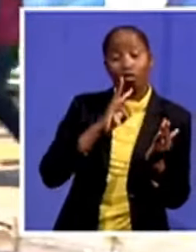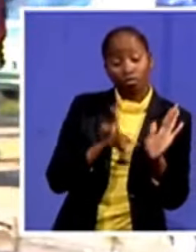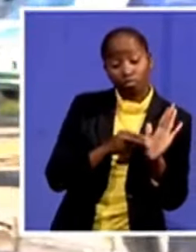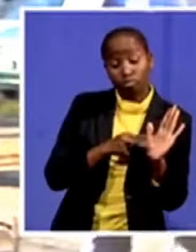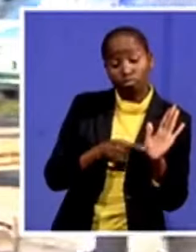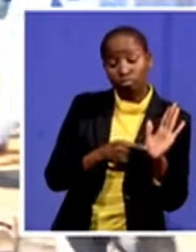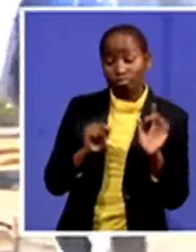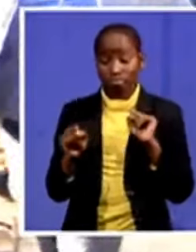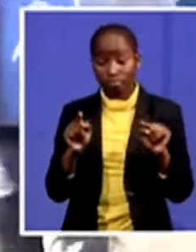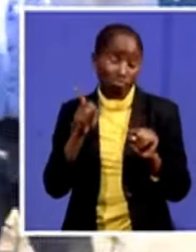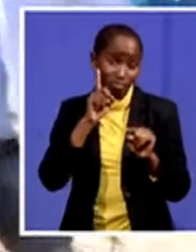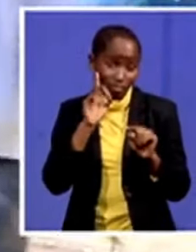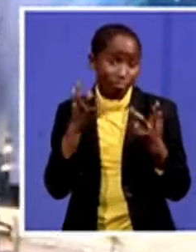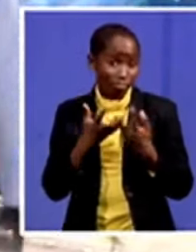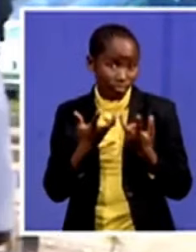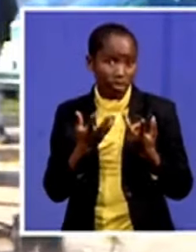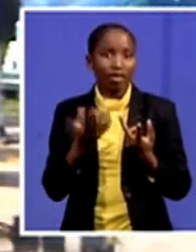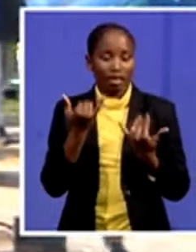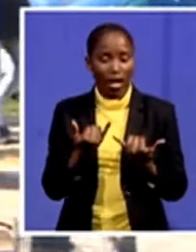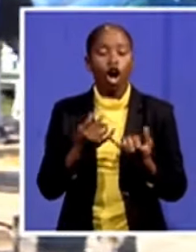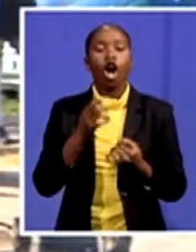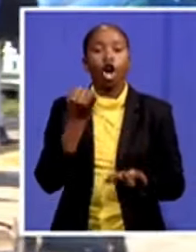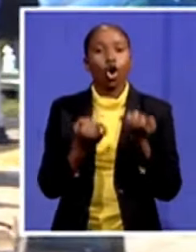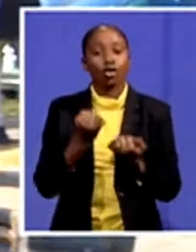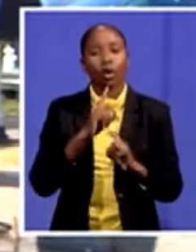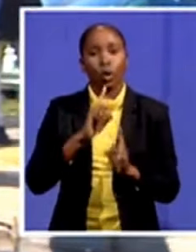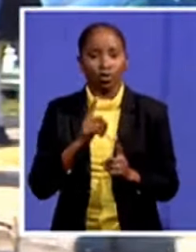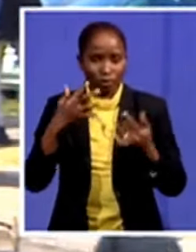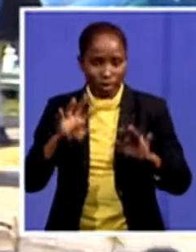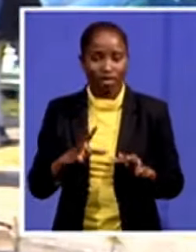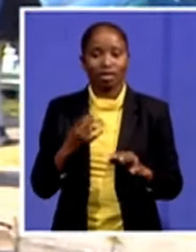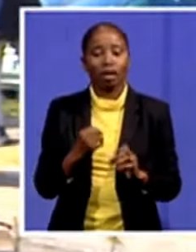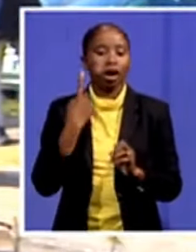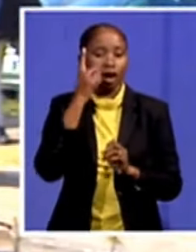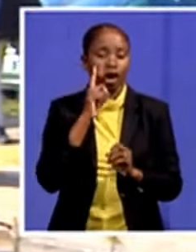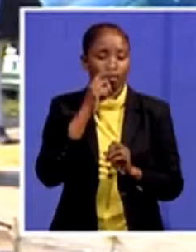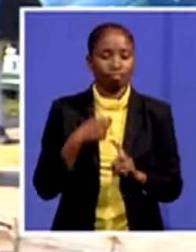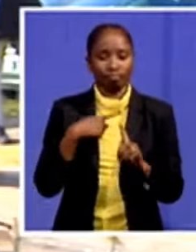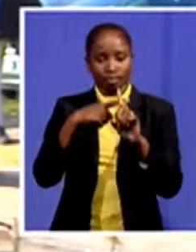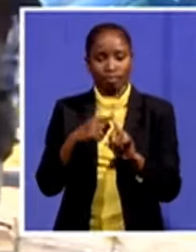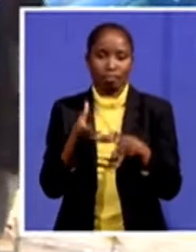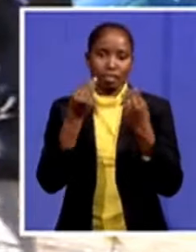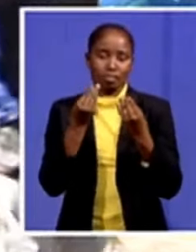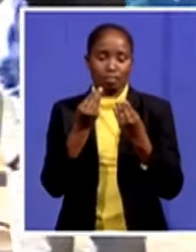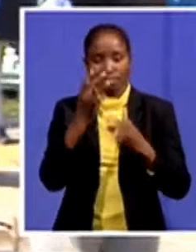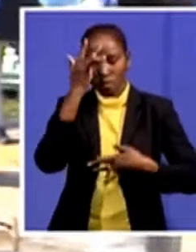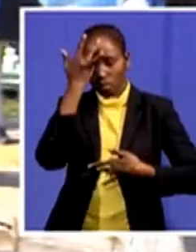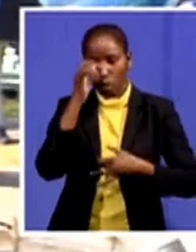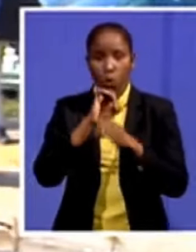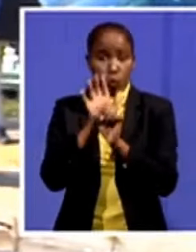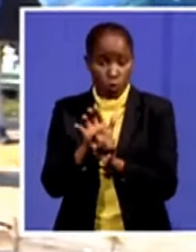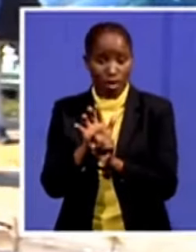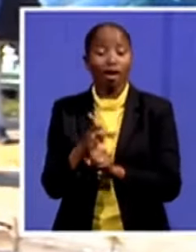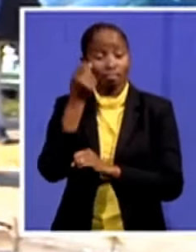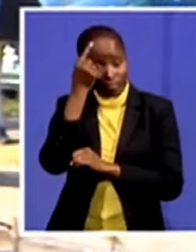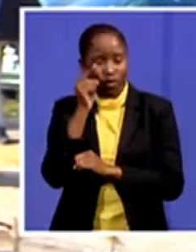of the court orderlies who has tested a positive for covert 19 i understand it's going to be a very brief appearance inside court